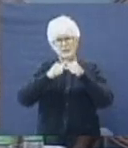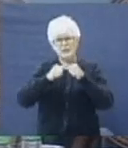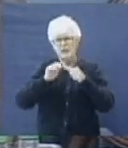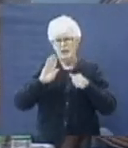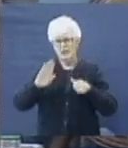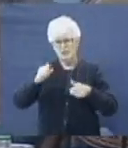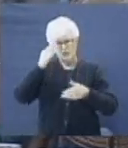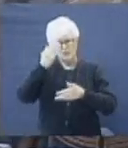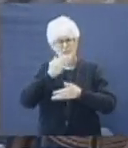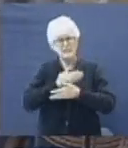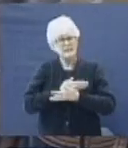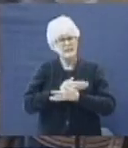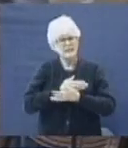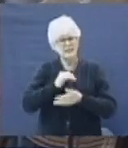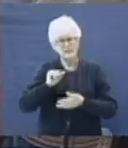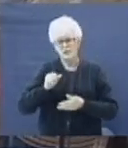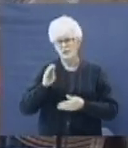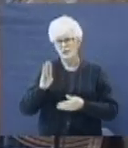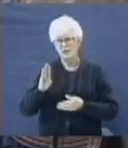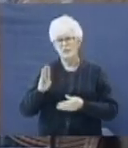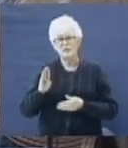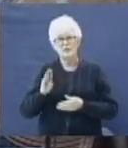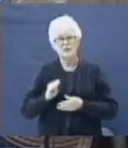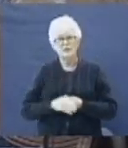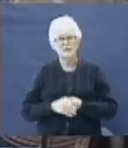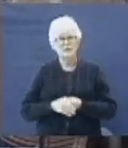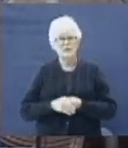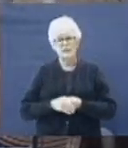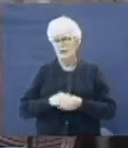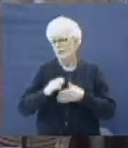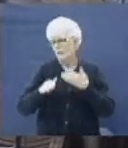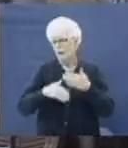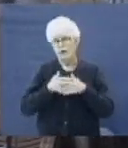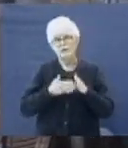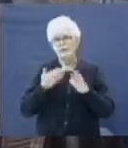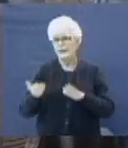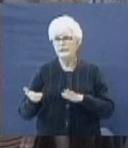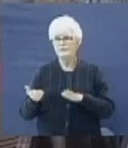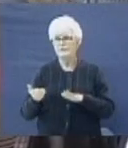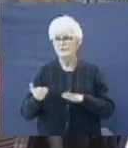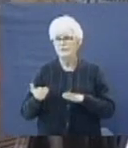Your sons, Job, they're gone.